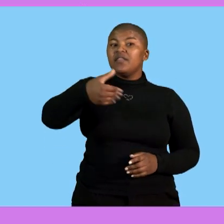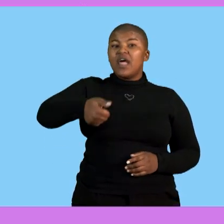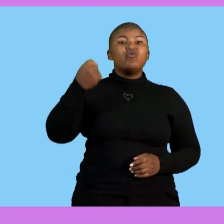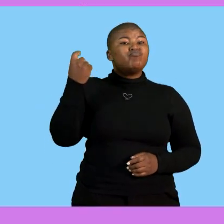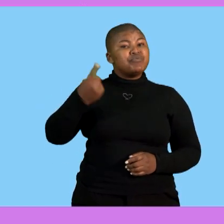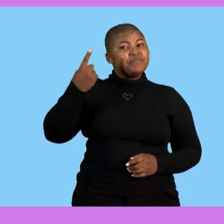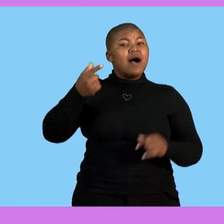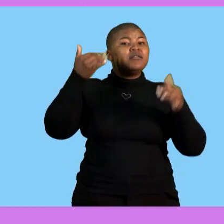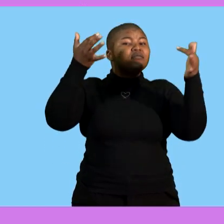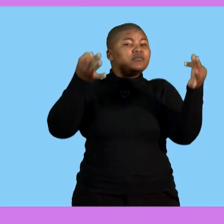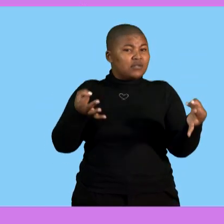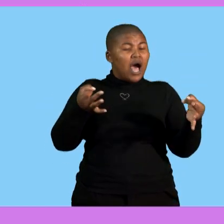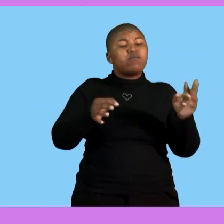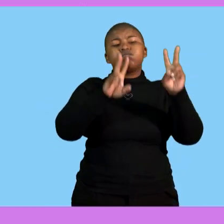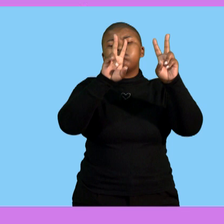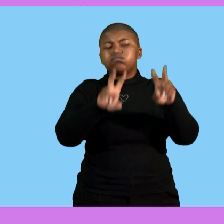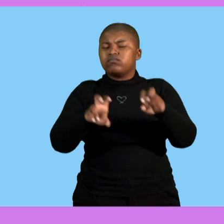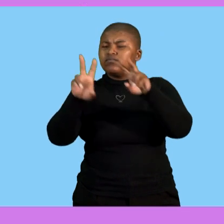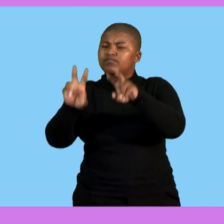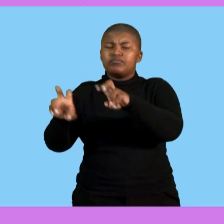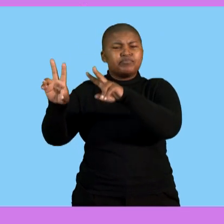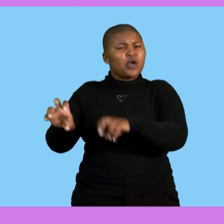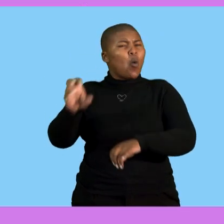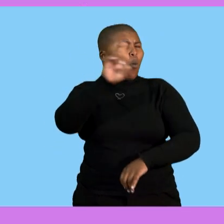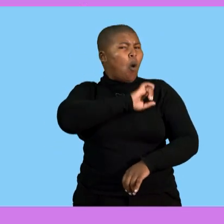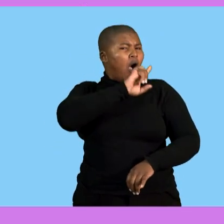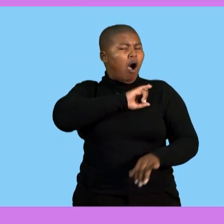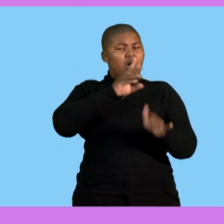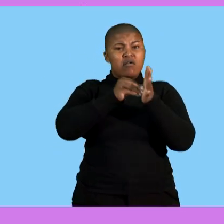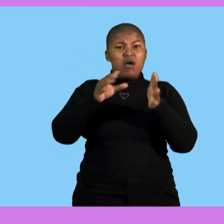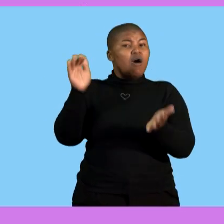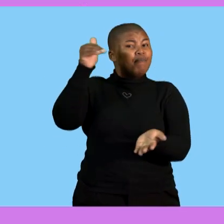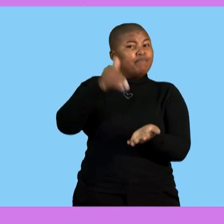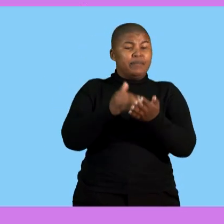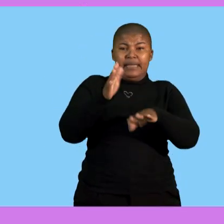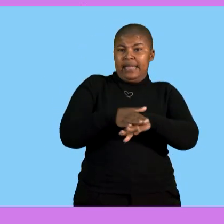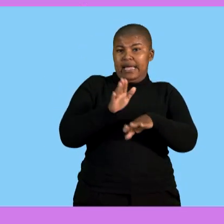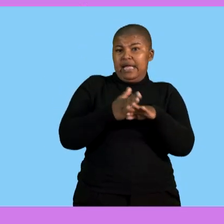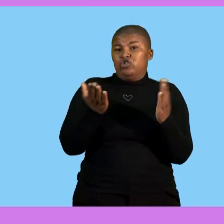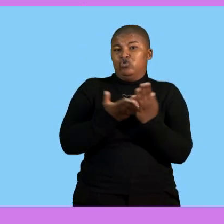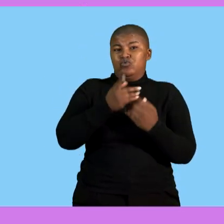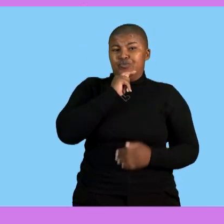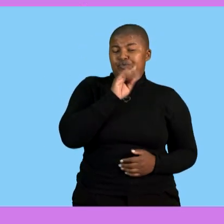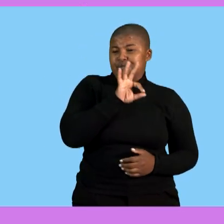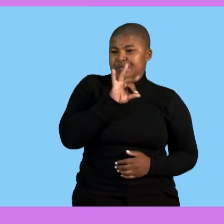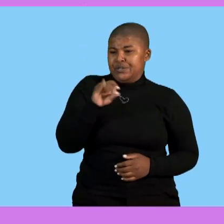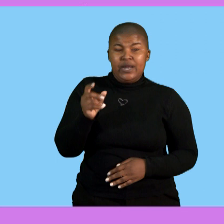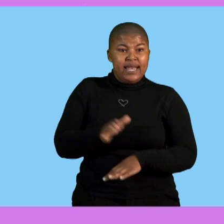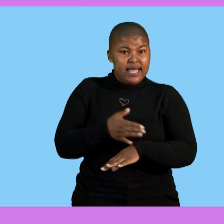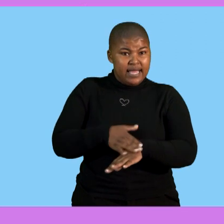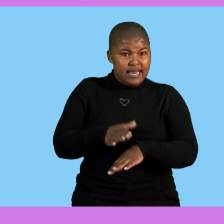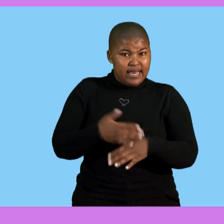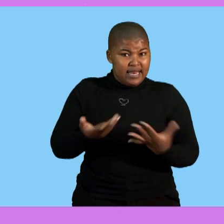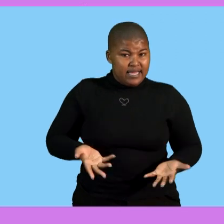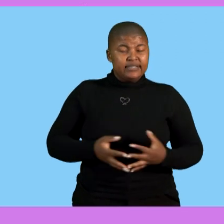the costs of late arrival at school in the mornings. Now so this is the main